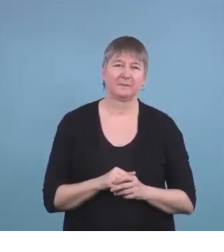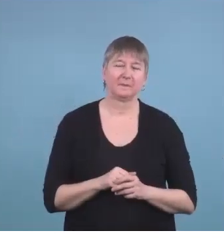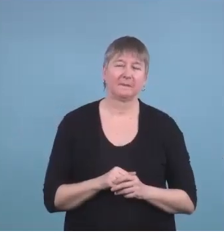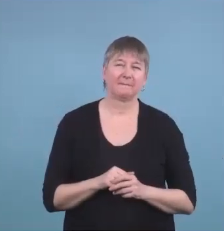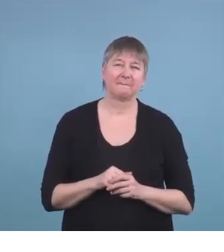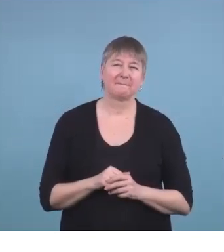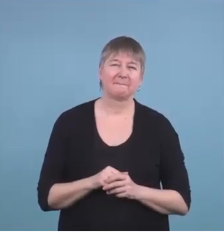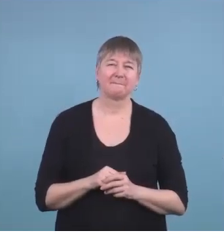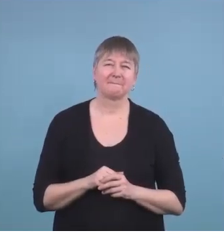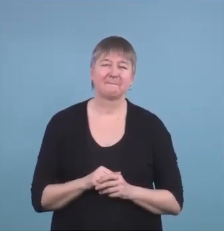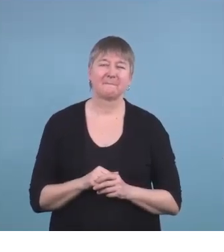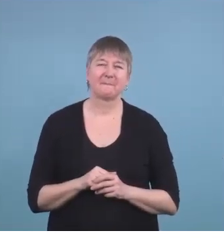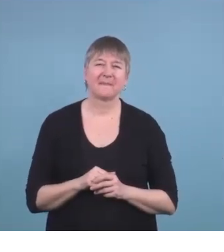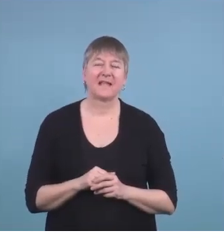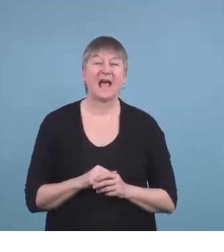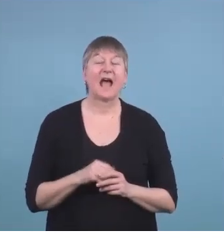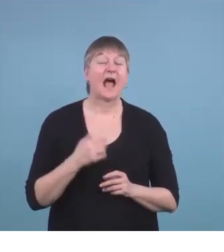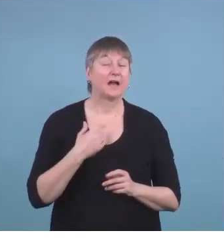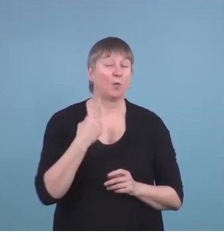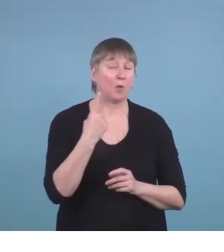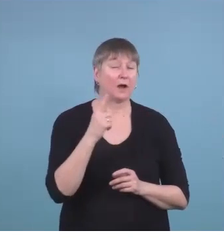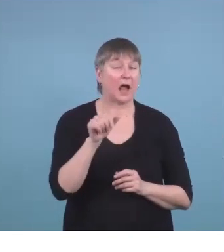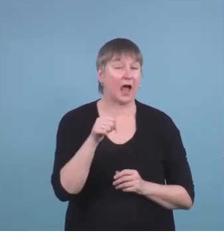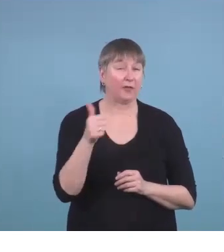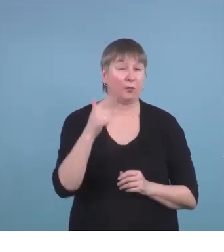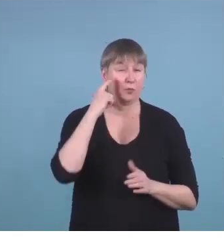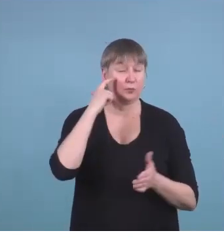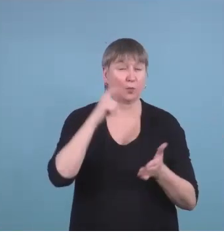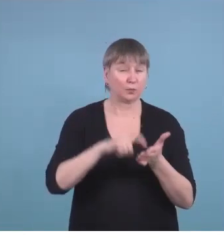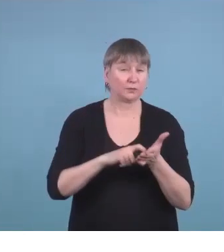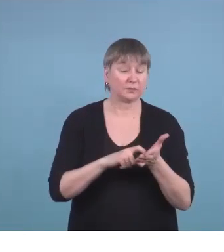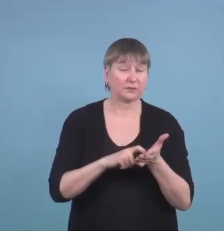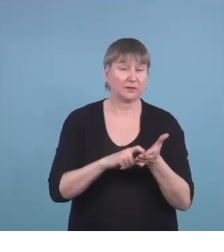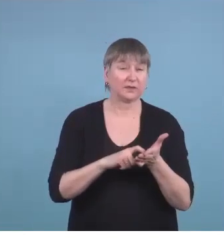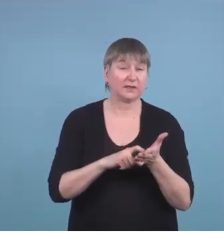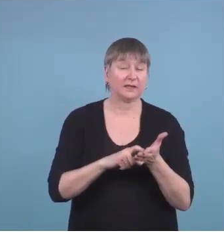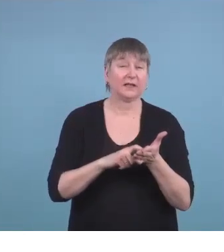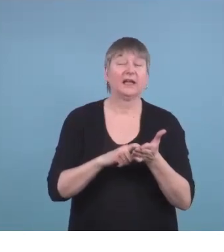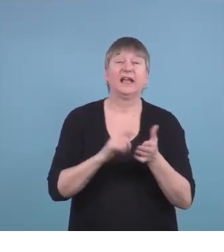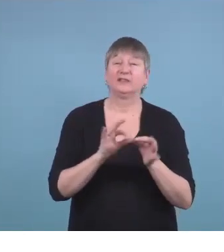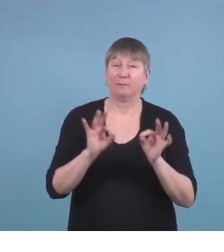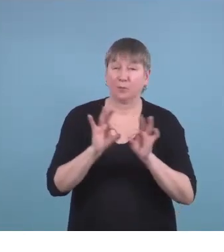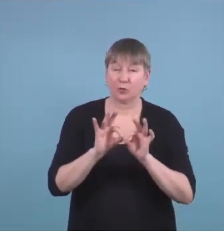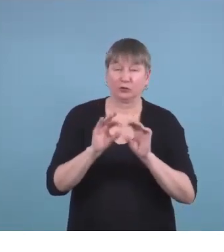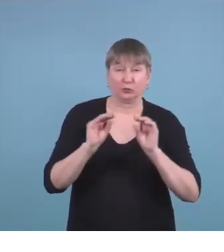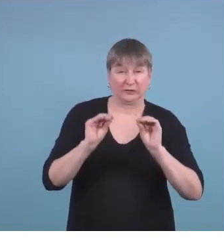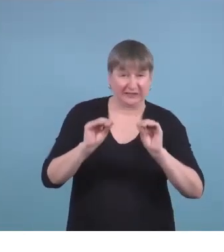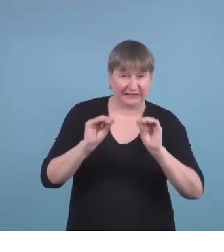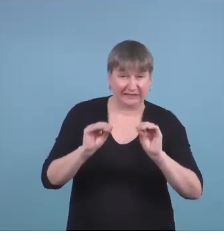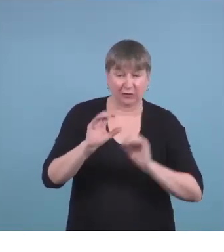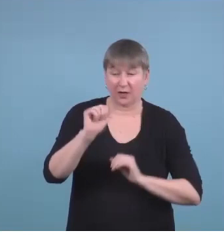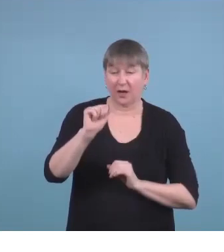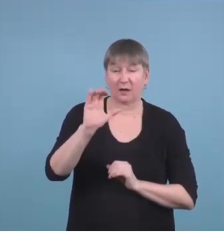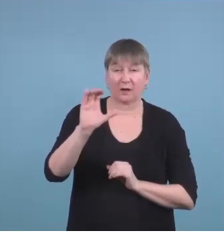say that we've really noticed is the importance of teaching accommodations so